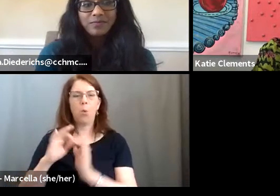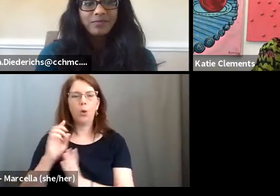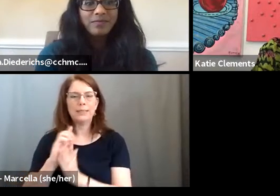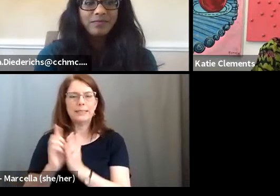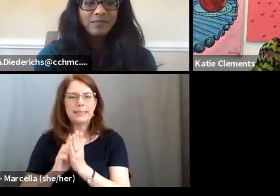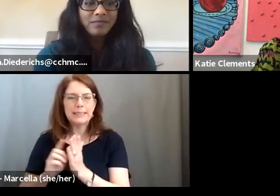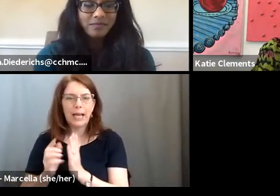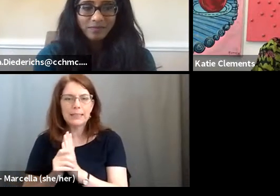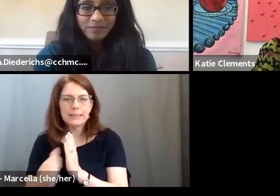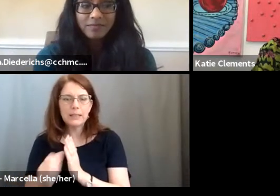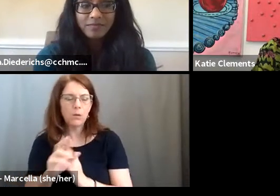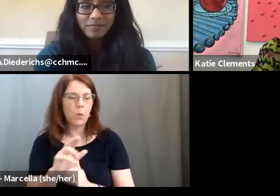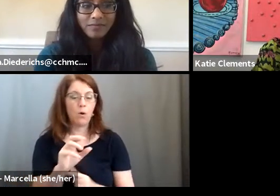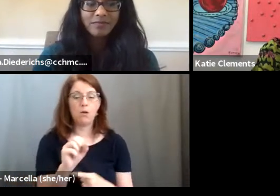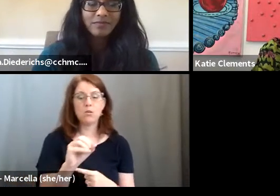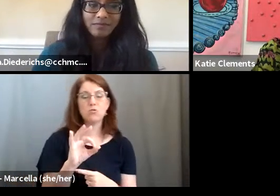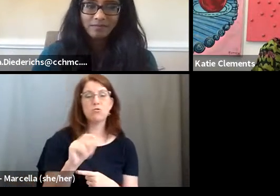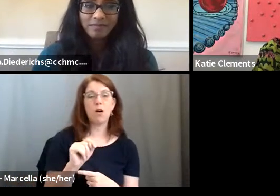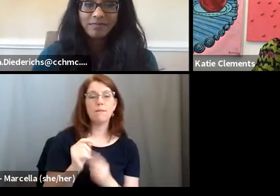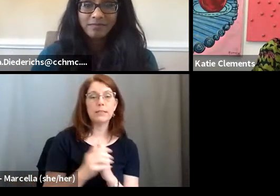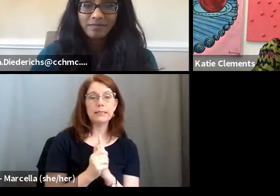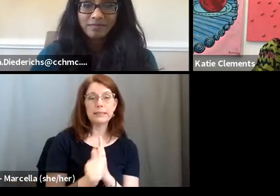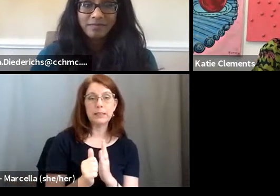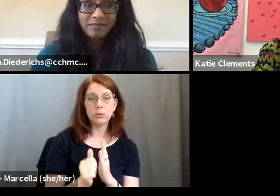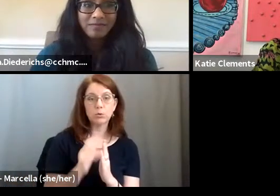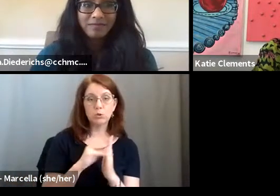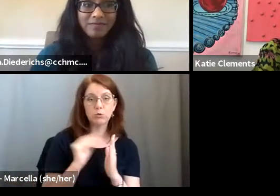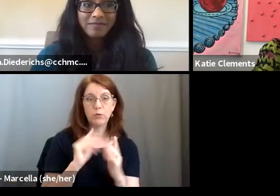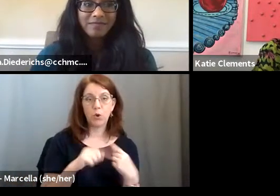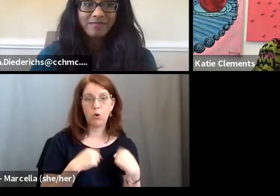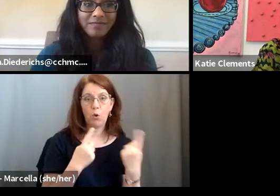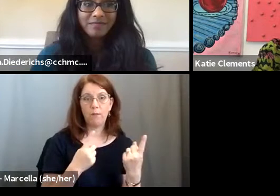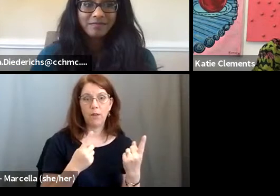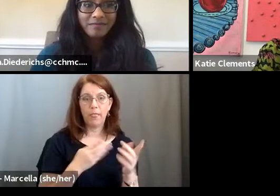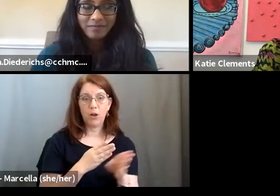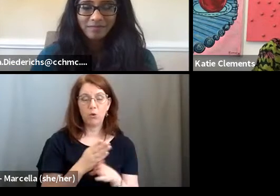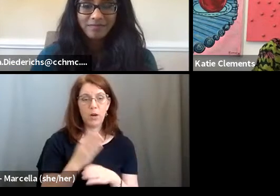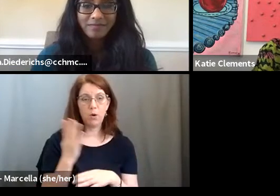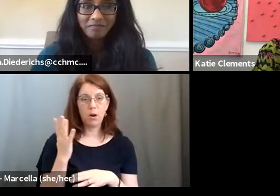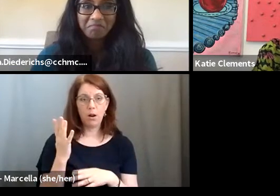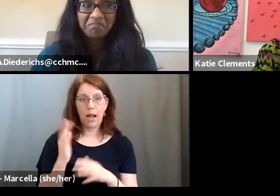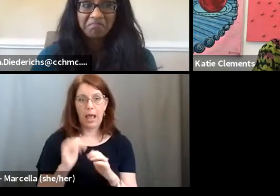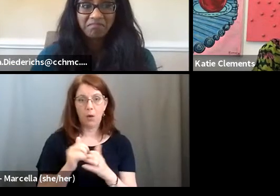soft skills you've learned over the course of your career and why have they been so valuable?